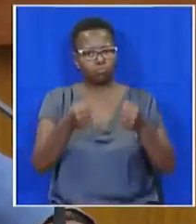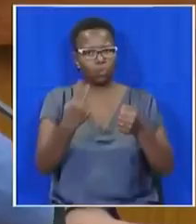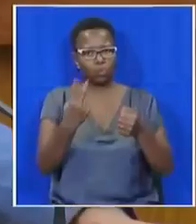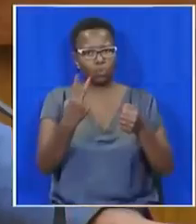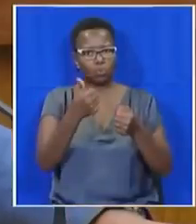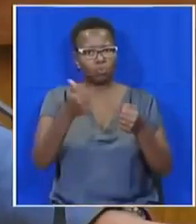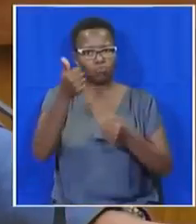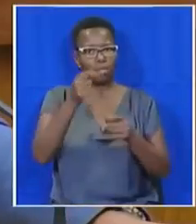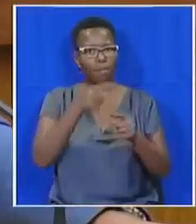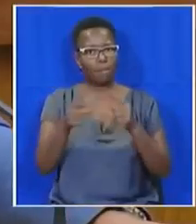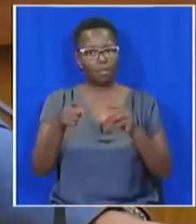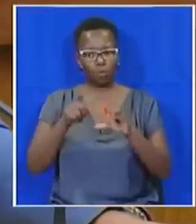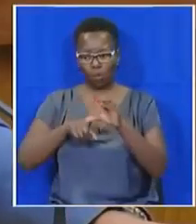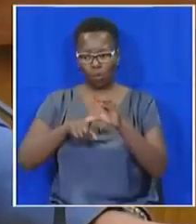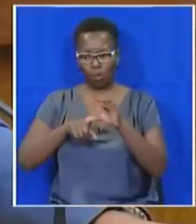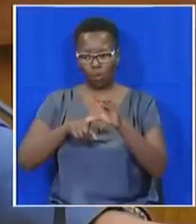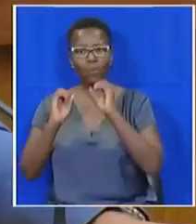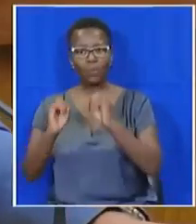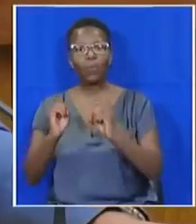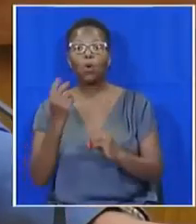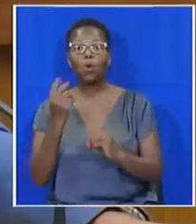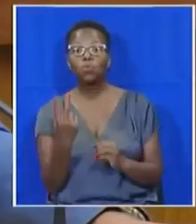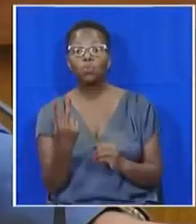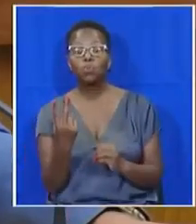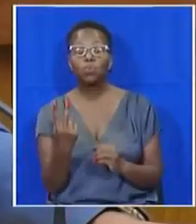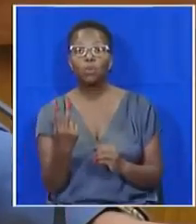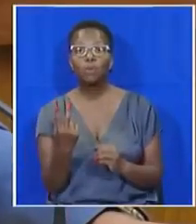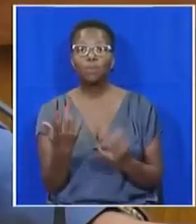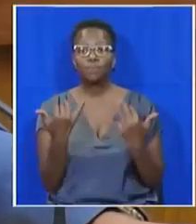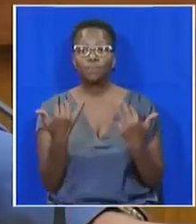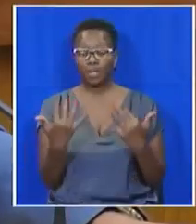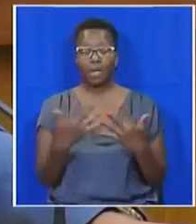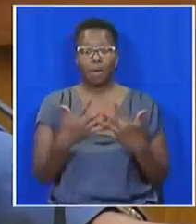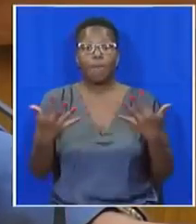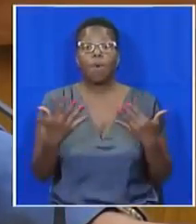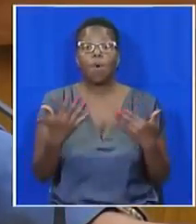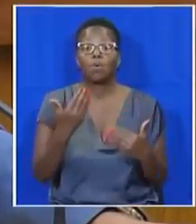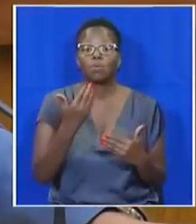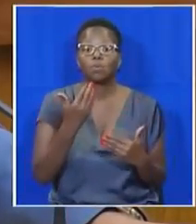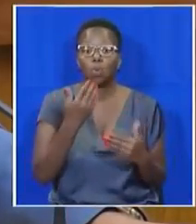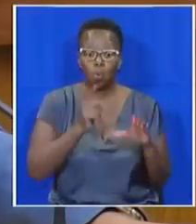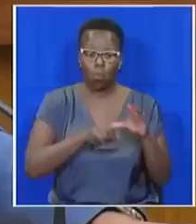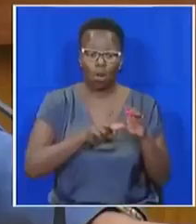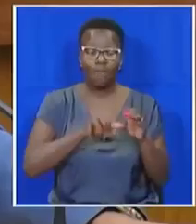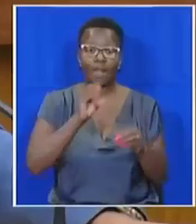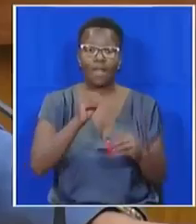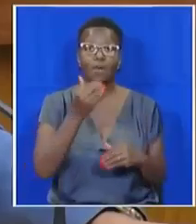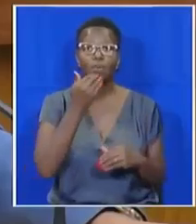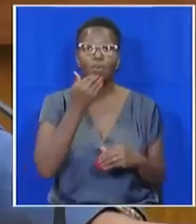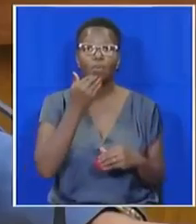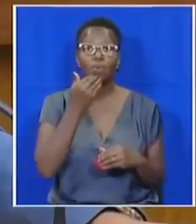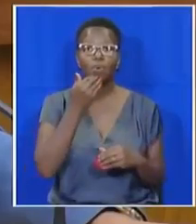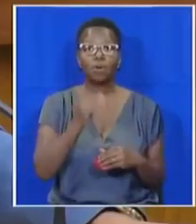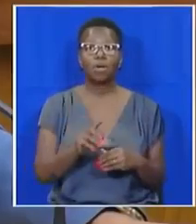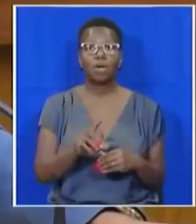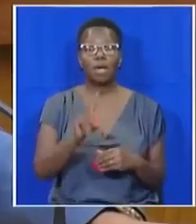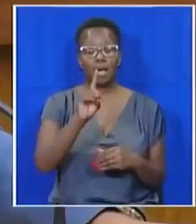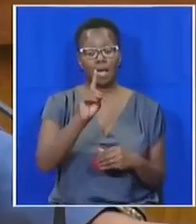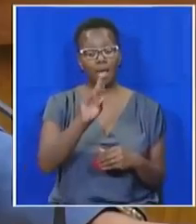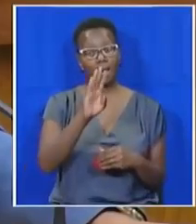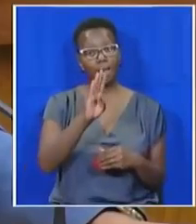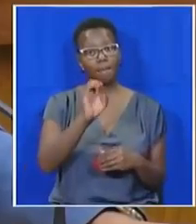tertiary qualification. In fact, the most qualified shortlisted candidate, Seaduma Beniza,